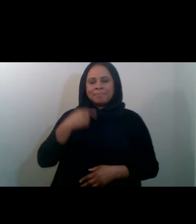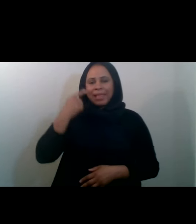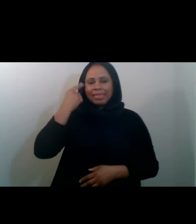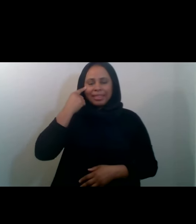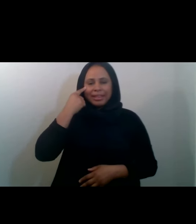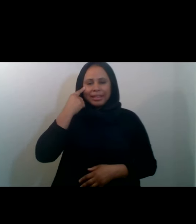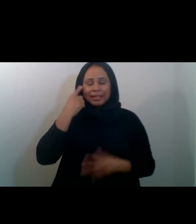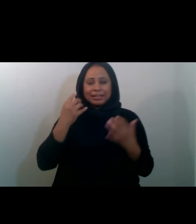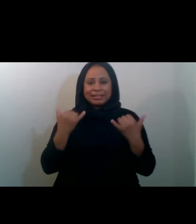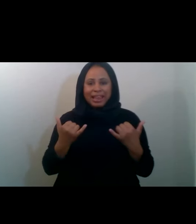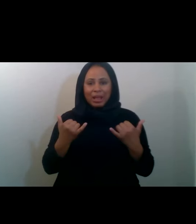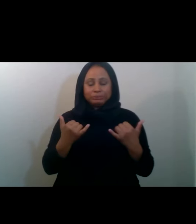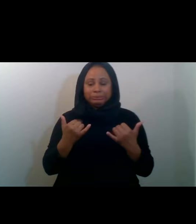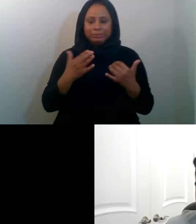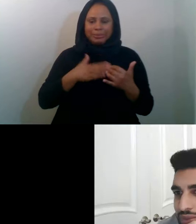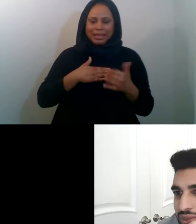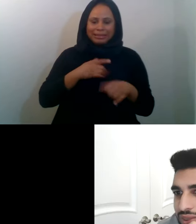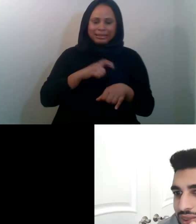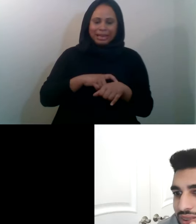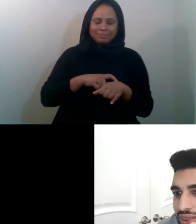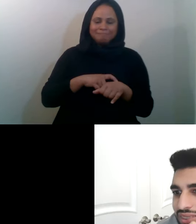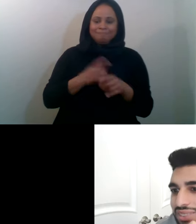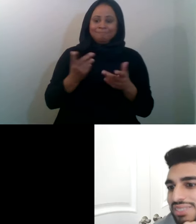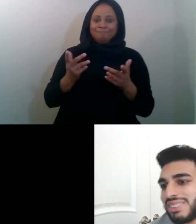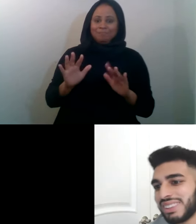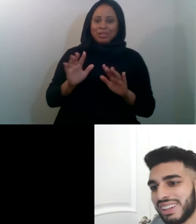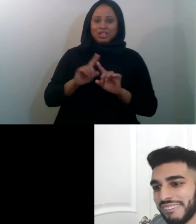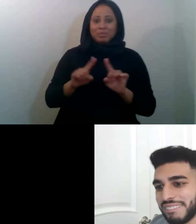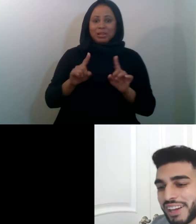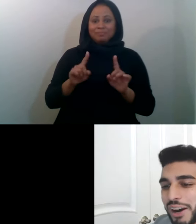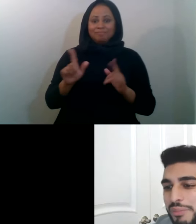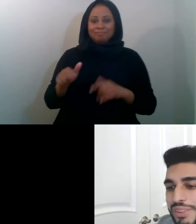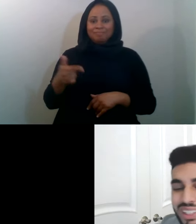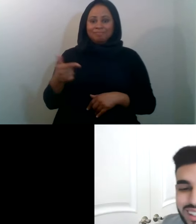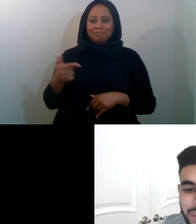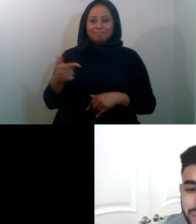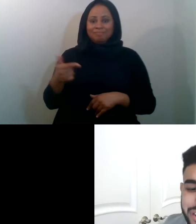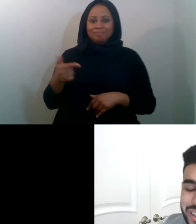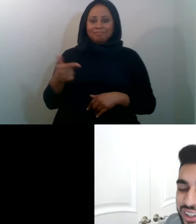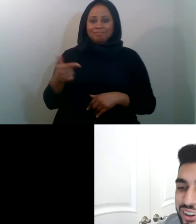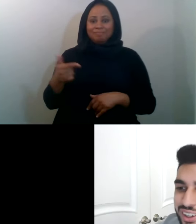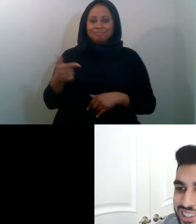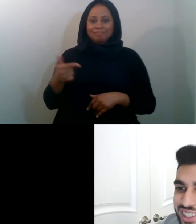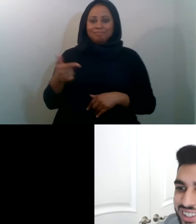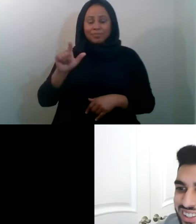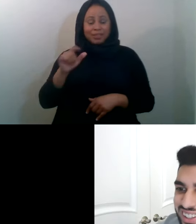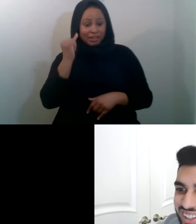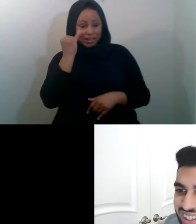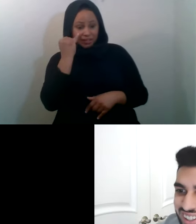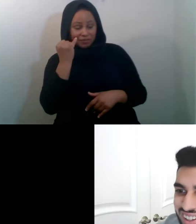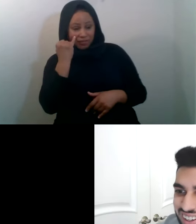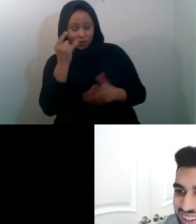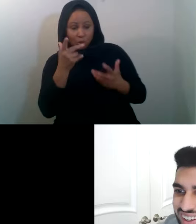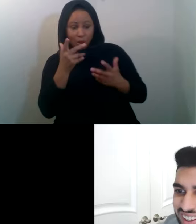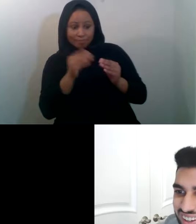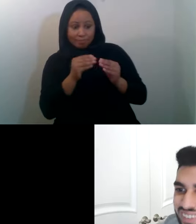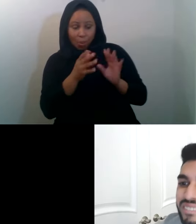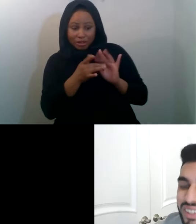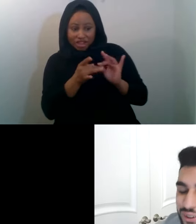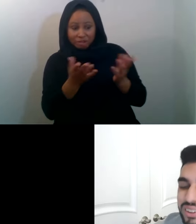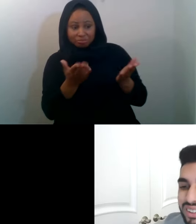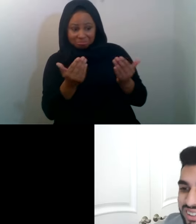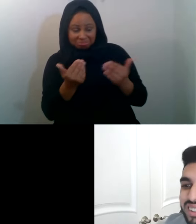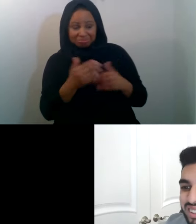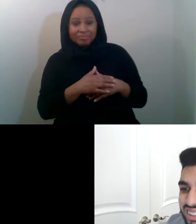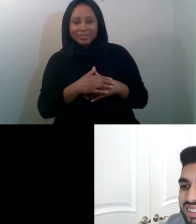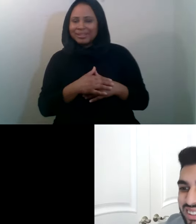am due on time. But I'll let Jamal. If you had anything more to share, you could go ahead and share. No, I think I'm good there. I want